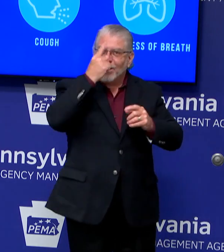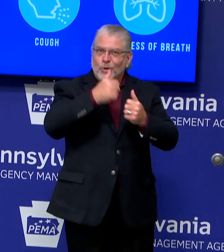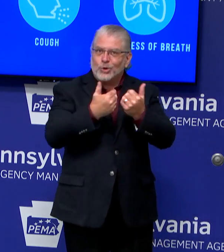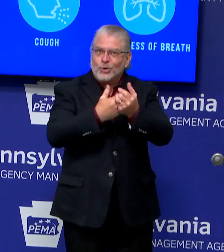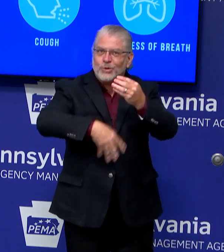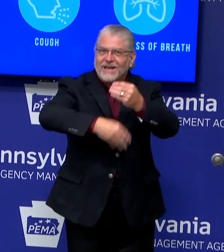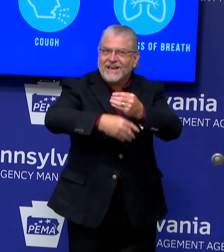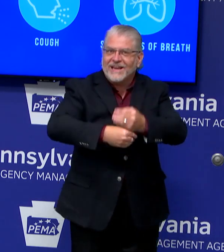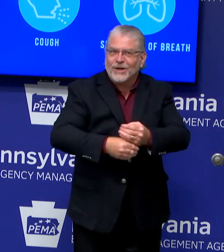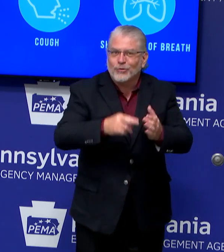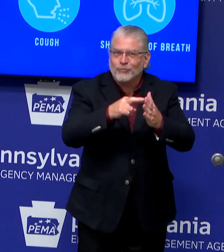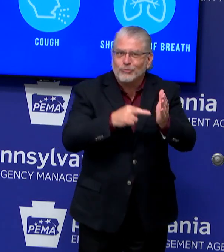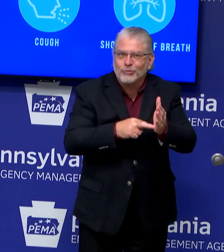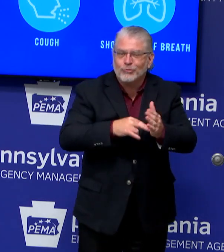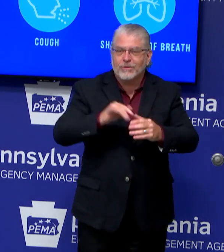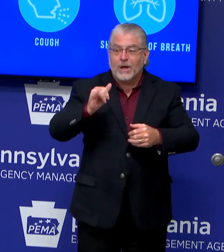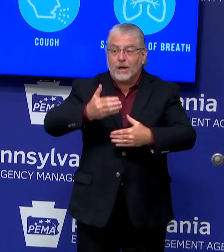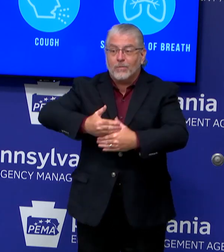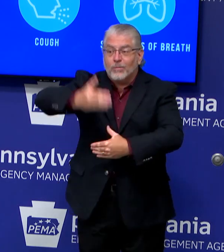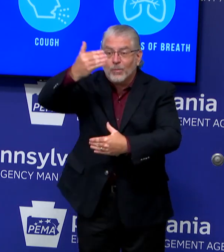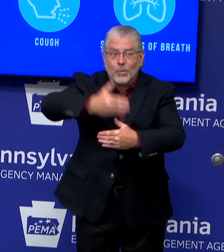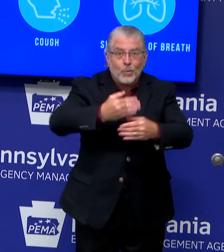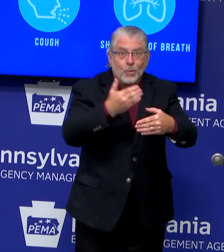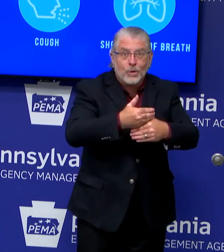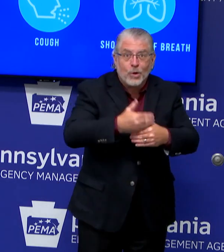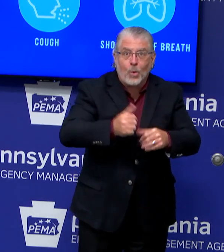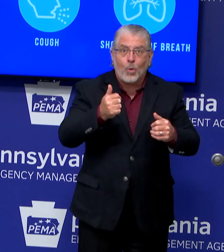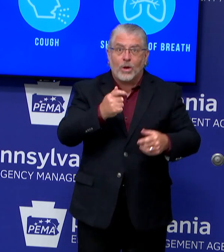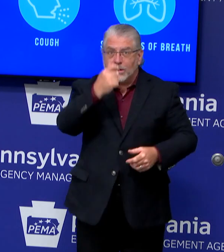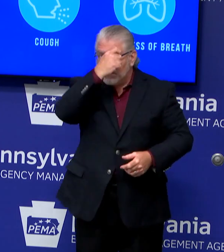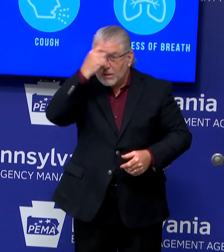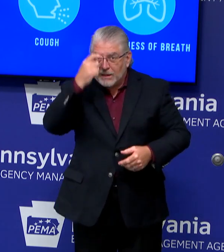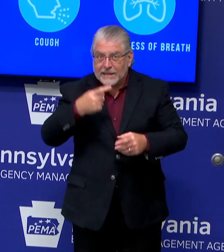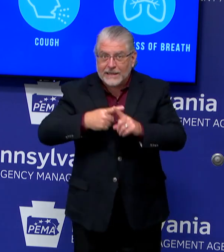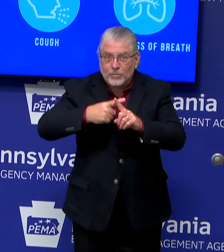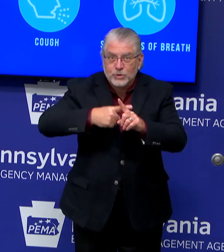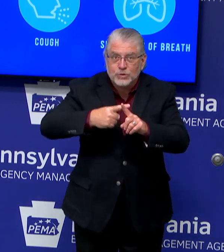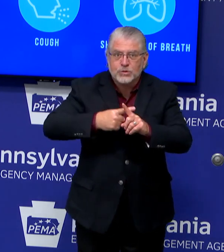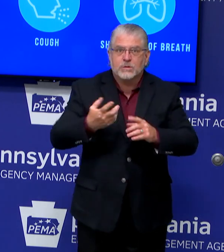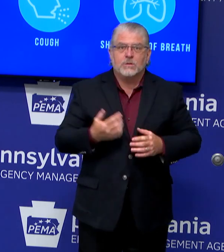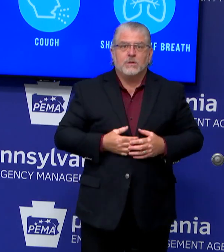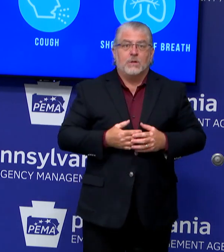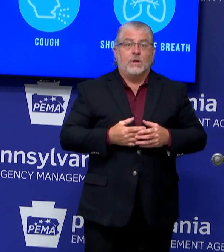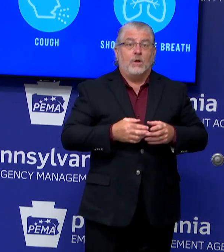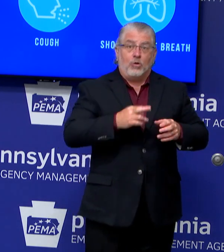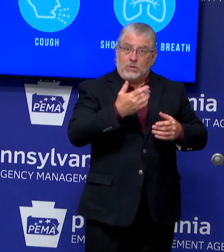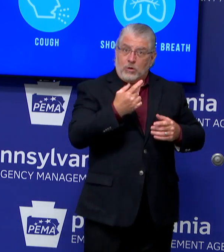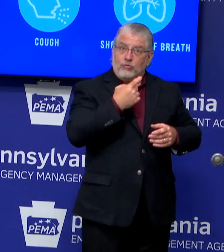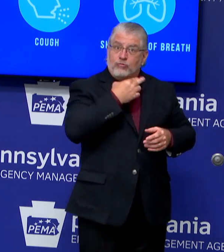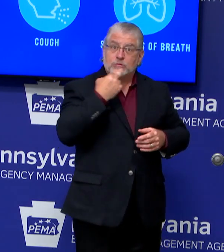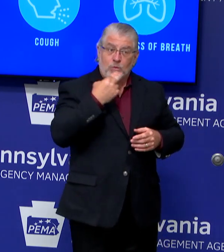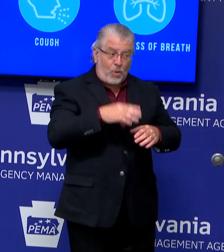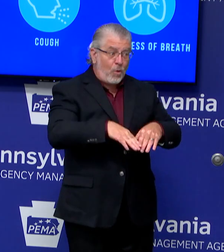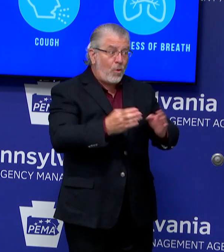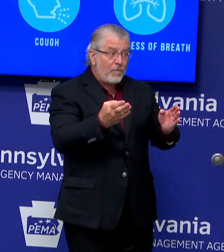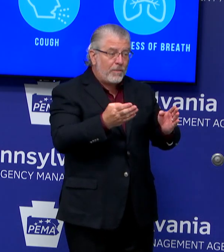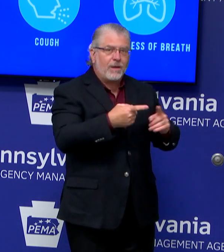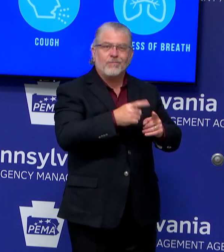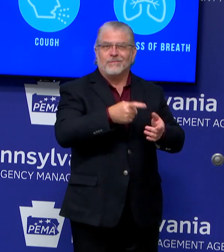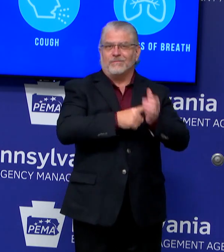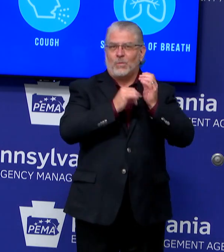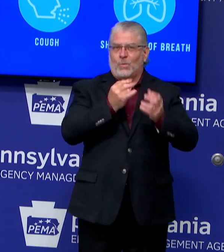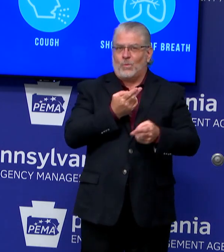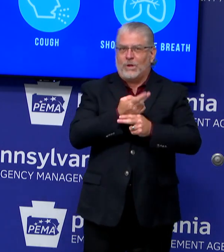and restaurants to reopen, but requiring Pennsylvanians to wear masks, which has been shown to reduce transmission of COVID-19.